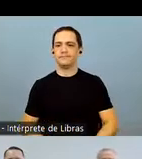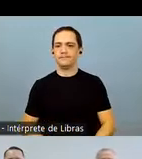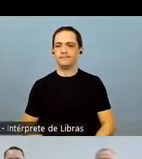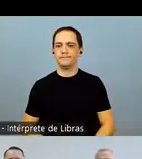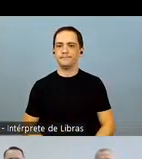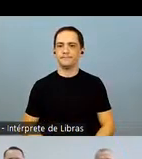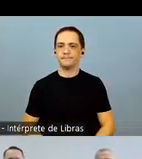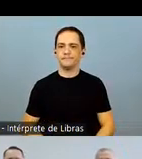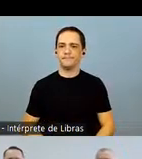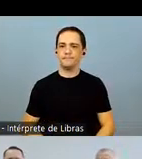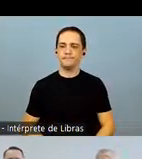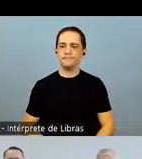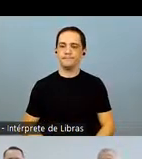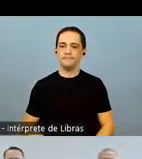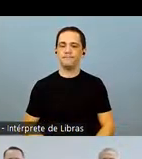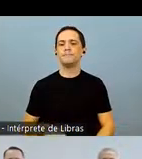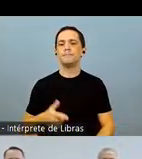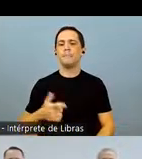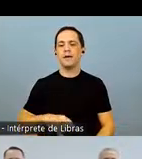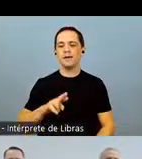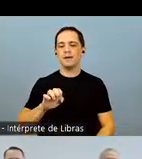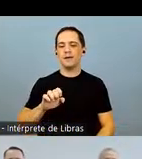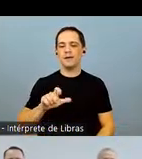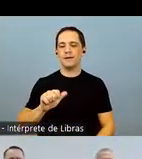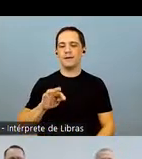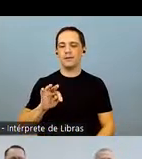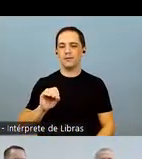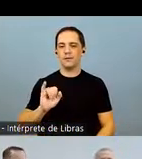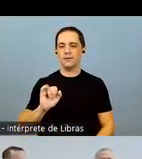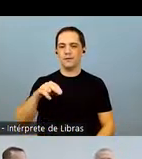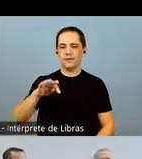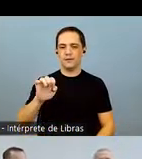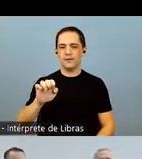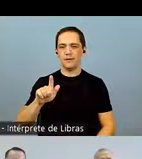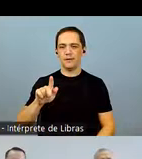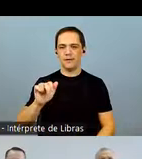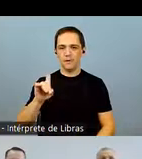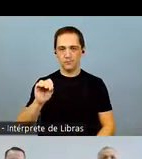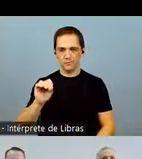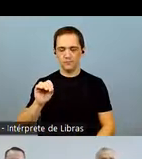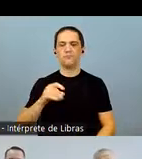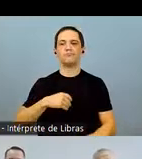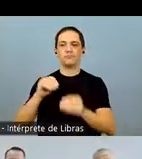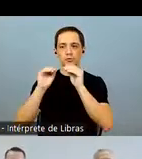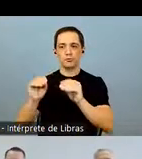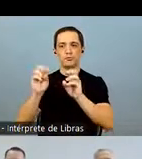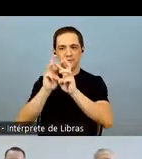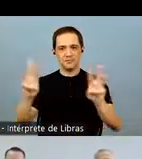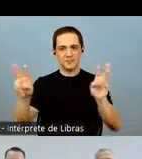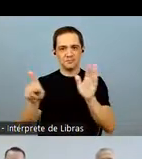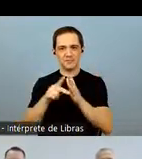to work for in the national ranking. The updated version of our integrated